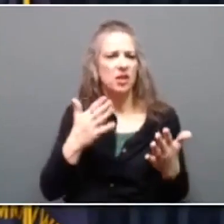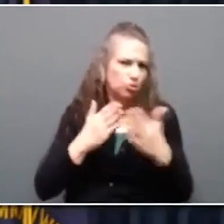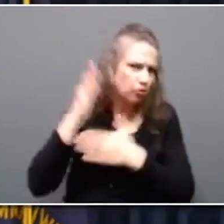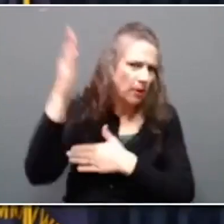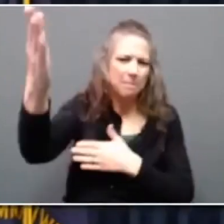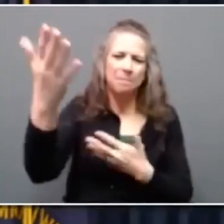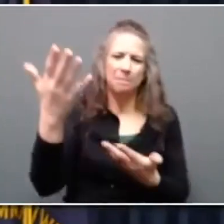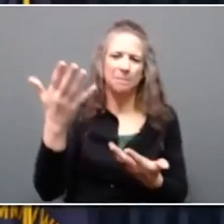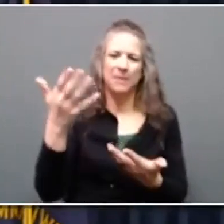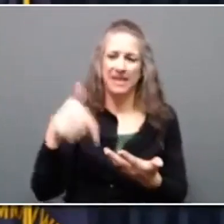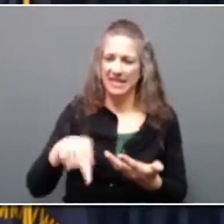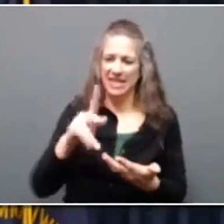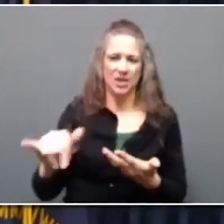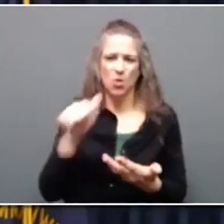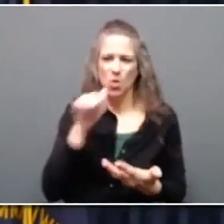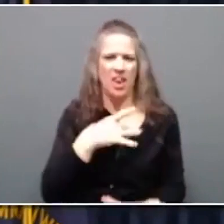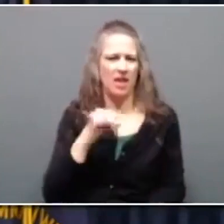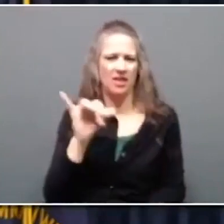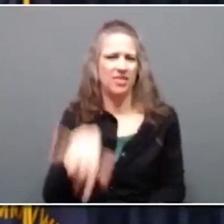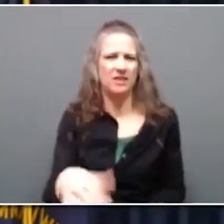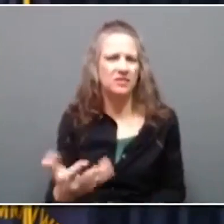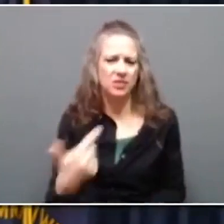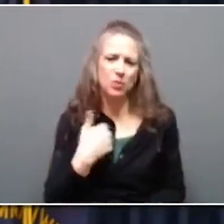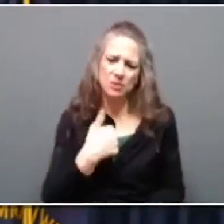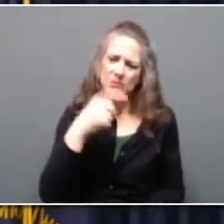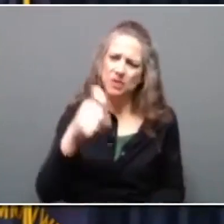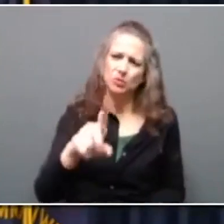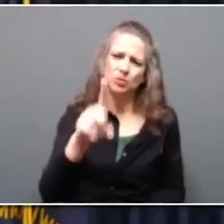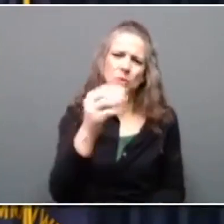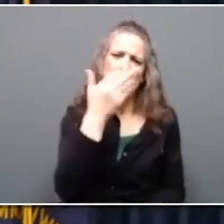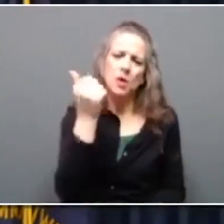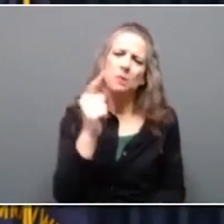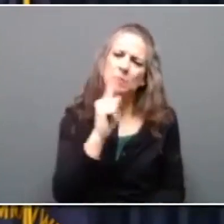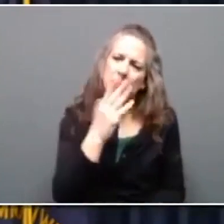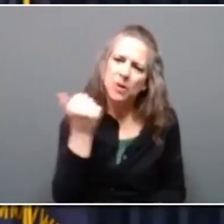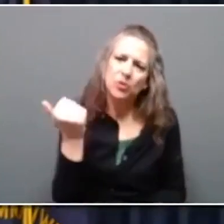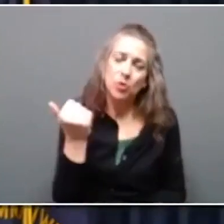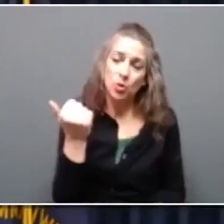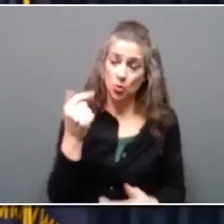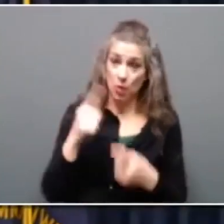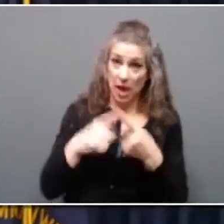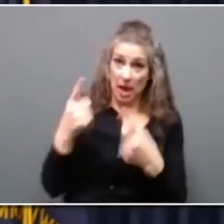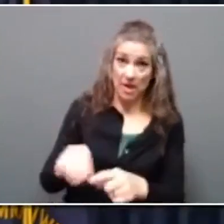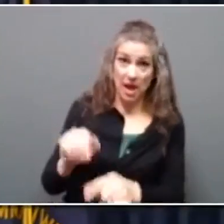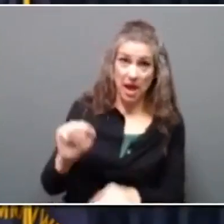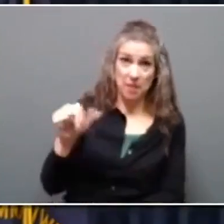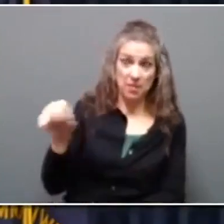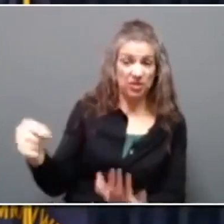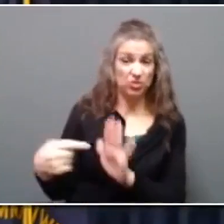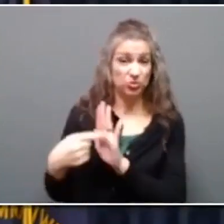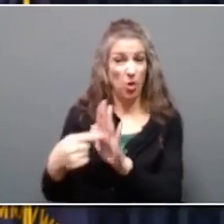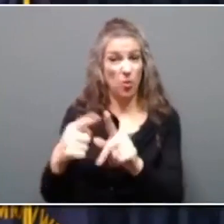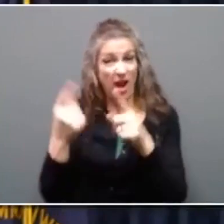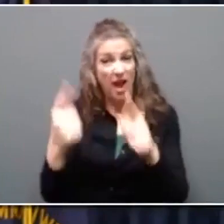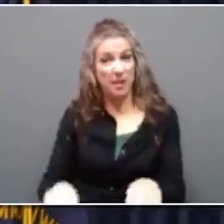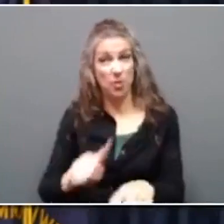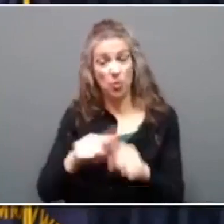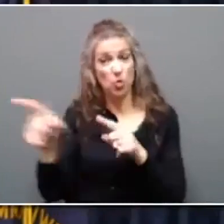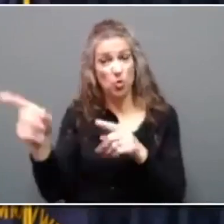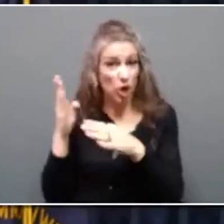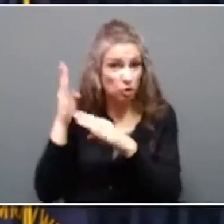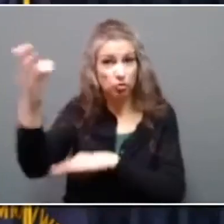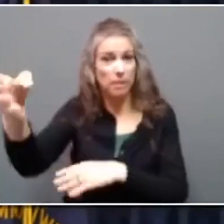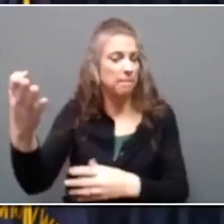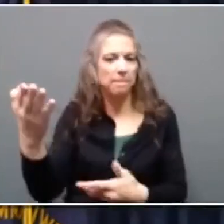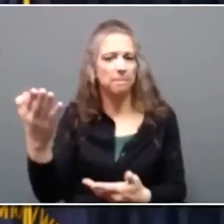and we need to do better and to be better. And what happened in Alabama shows what happens when extremism is embraced.